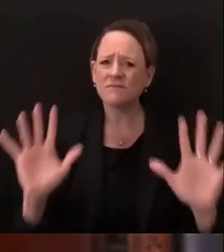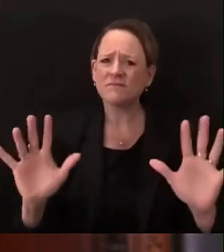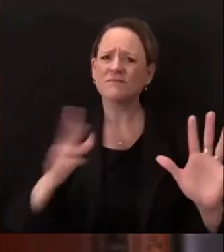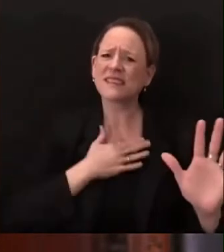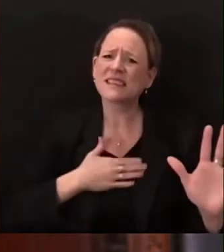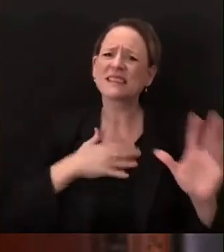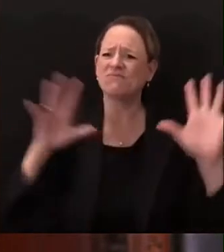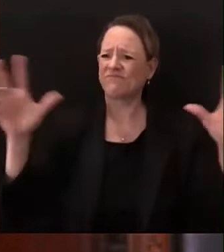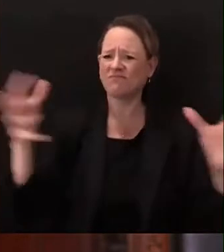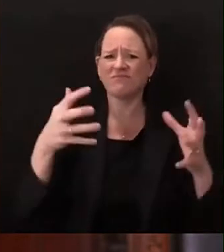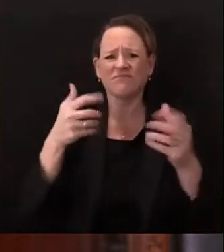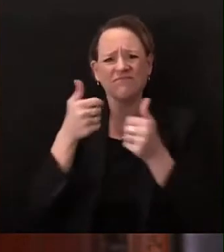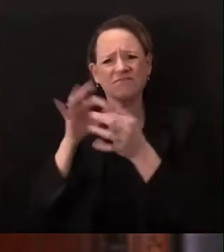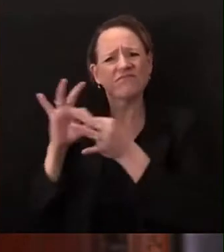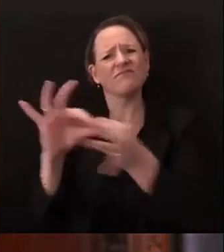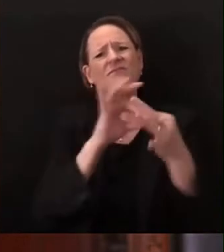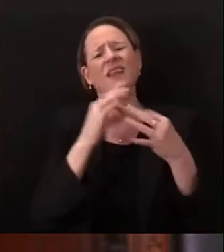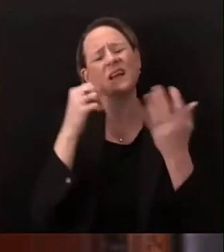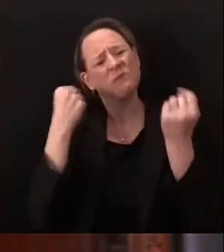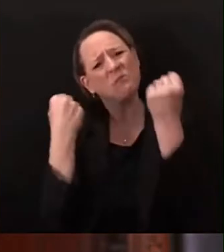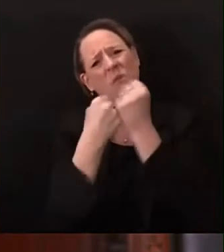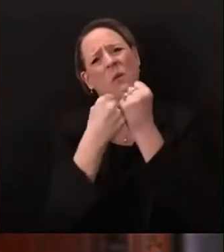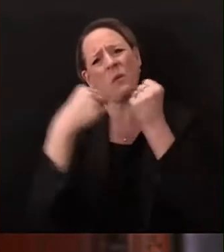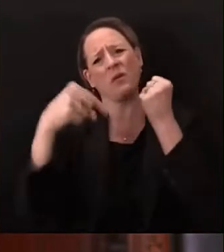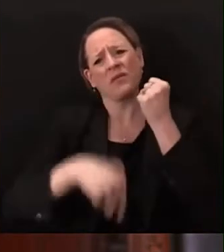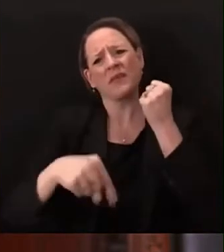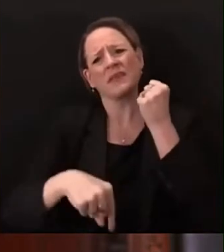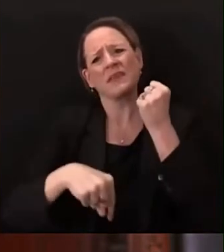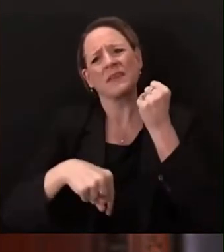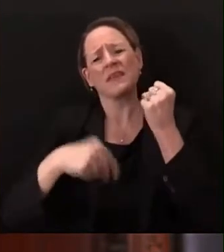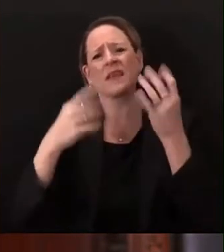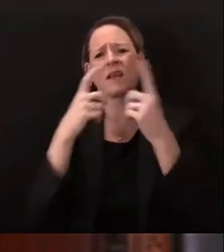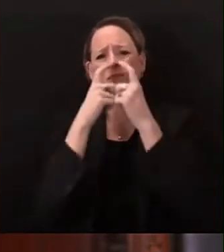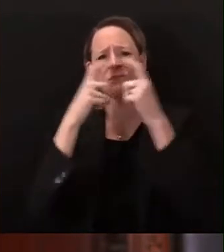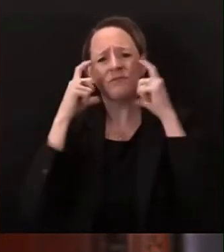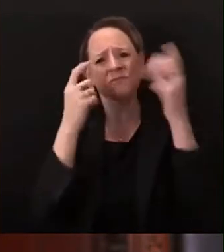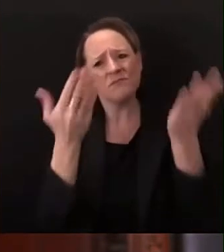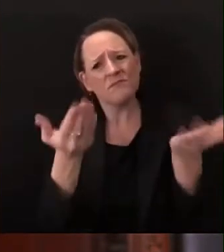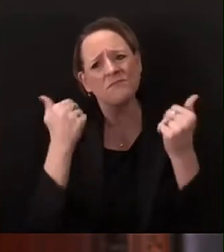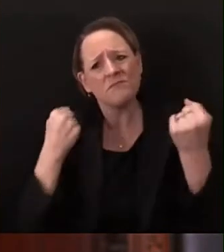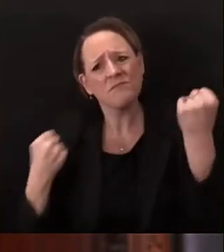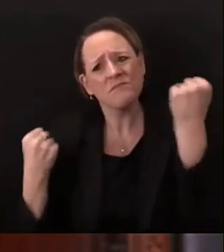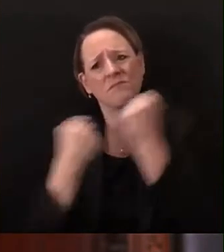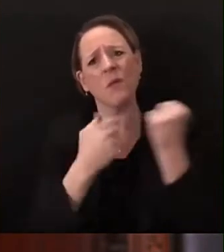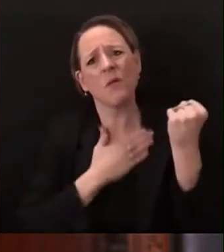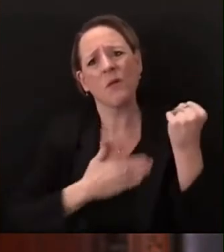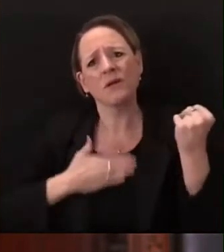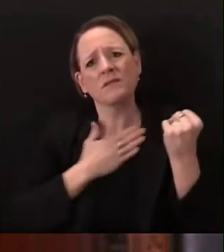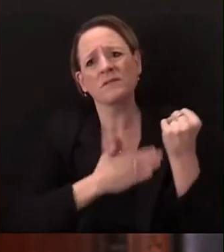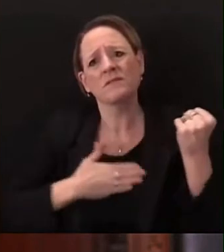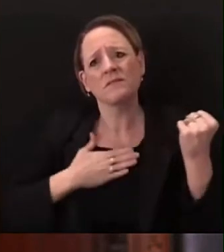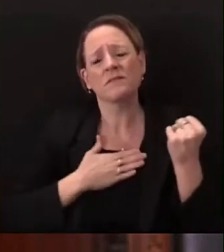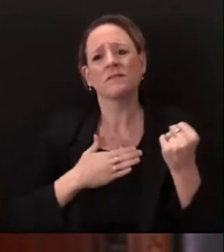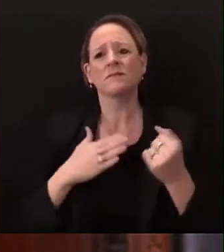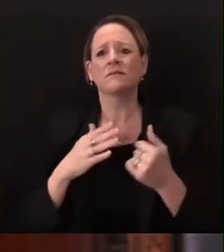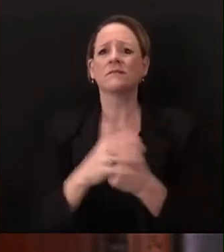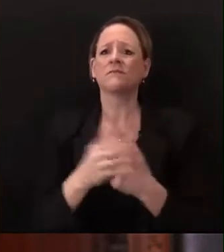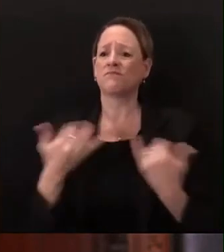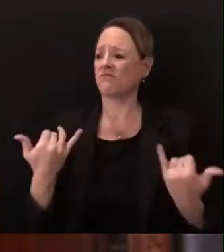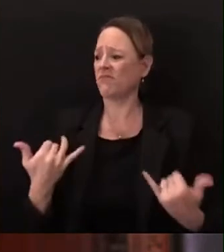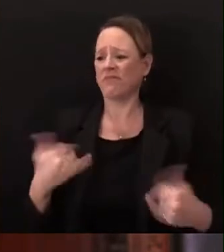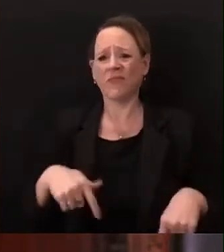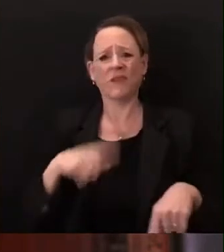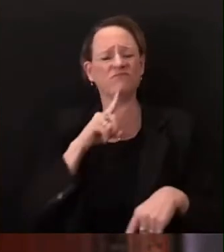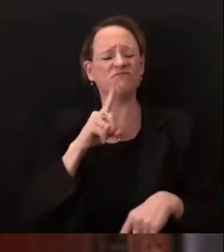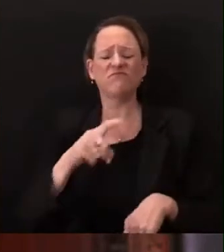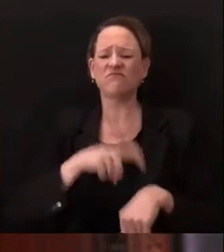emergency and face coverings order it's time folks we do not get any do-overs here enough games